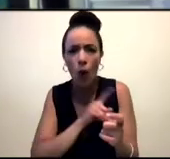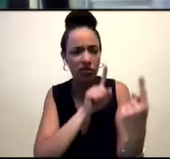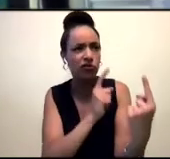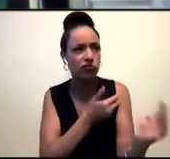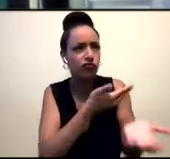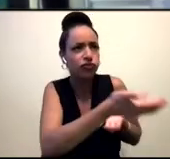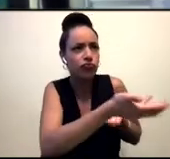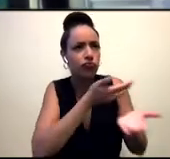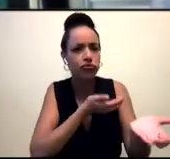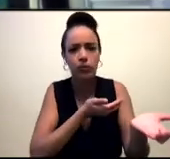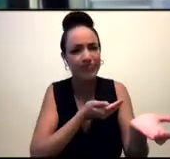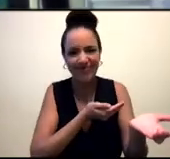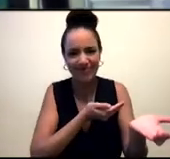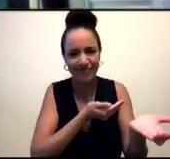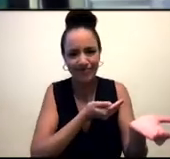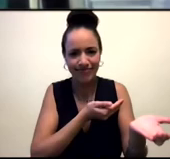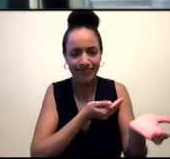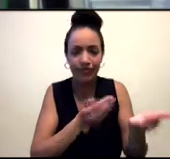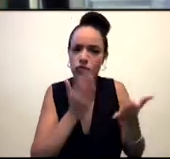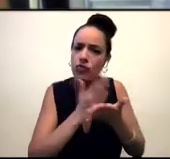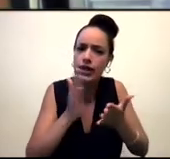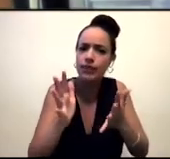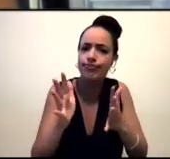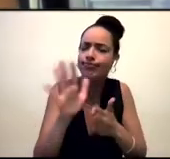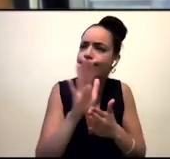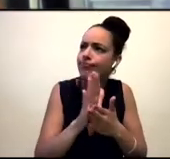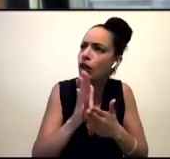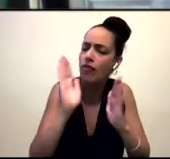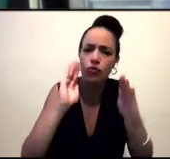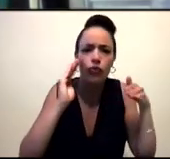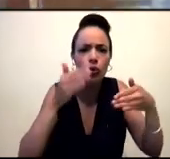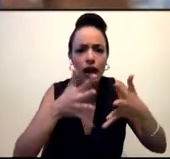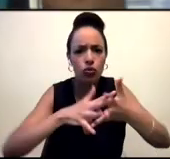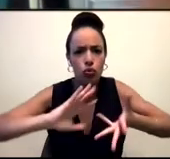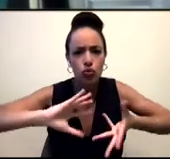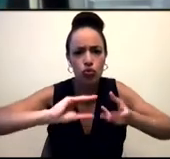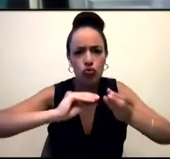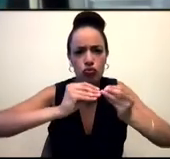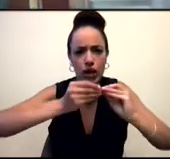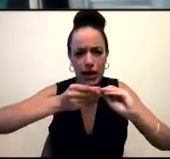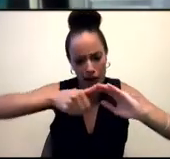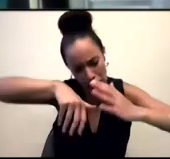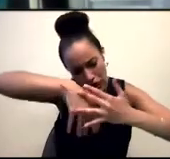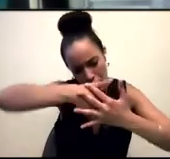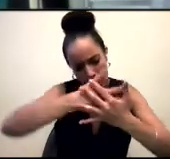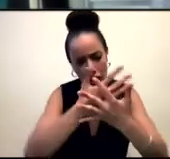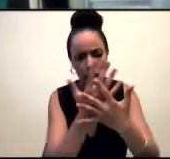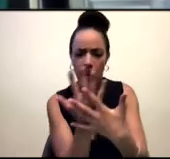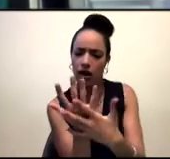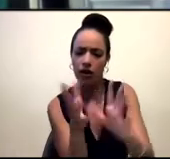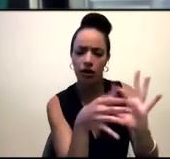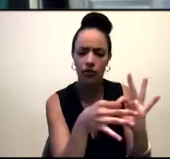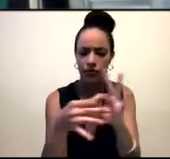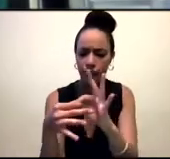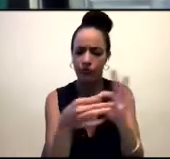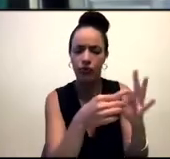it's not. You know, it's really about how you create relationships, communities on around art that feel safe, that feel